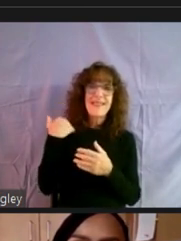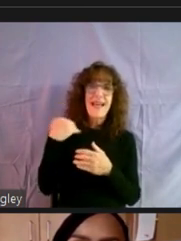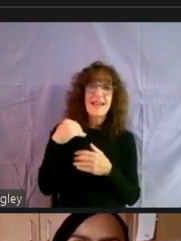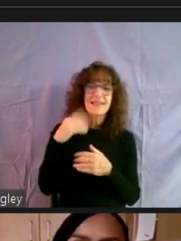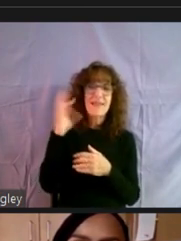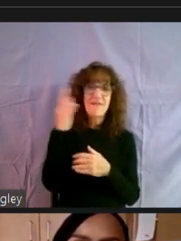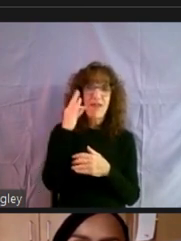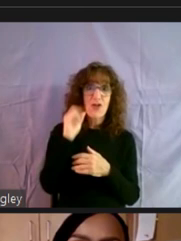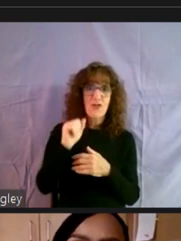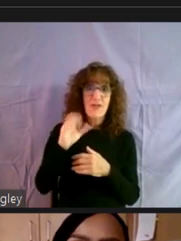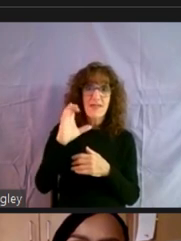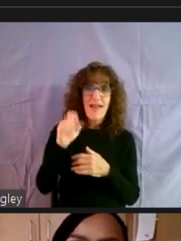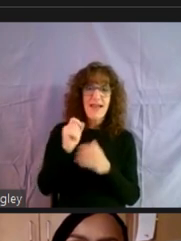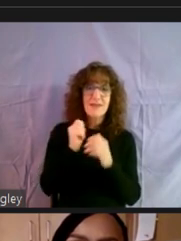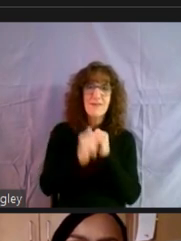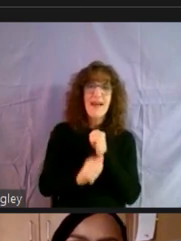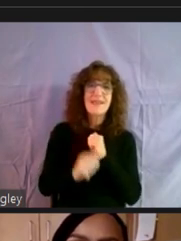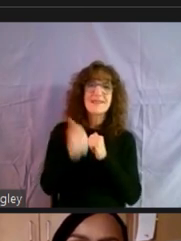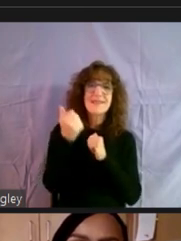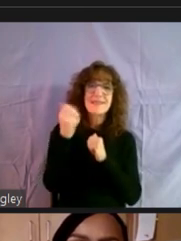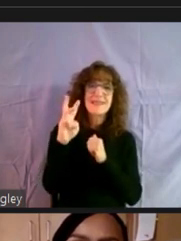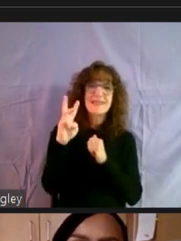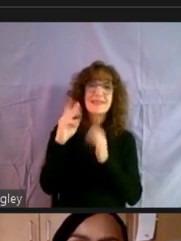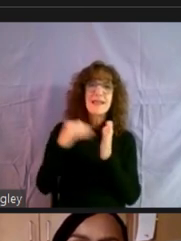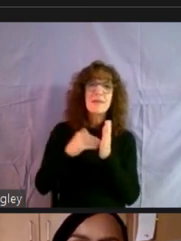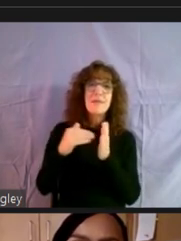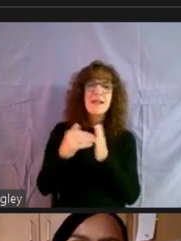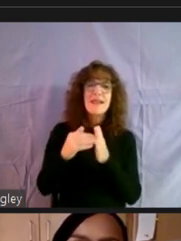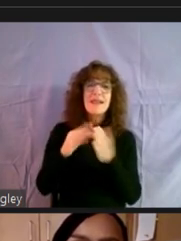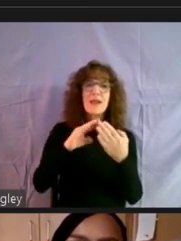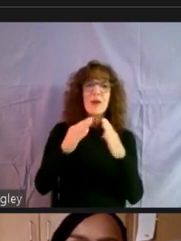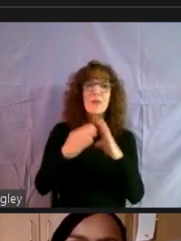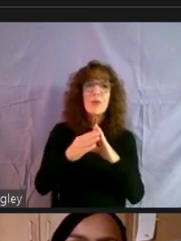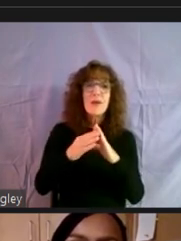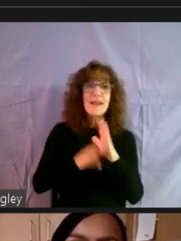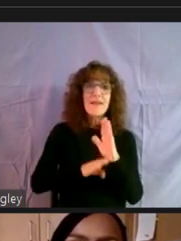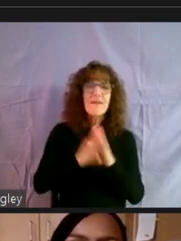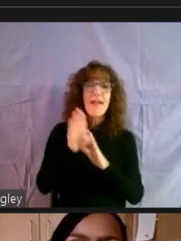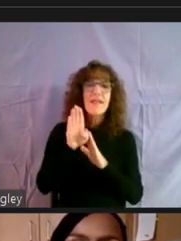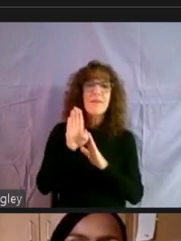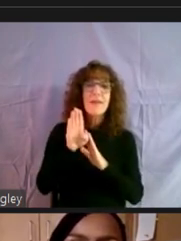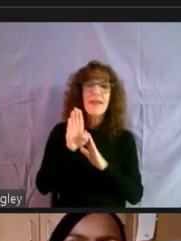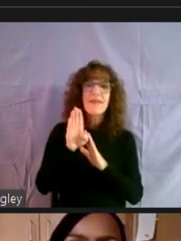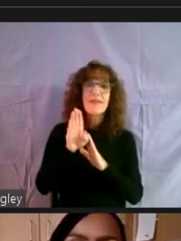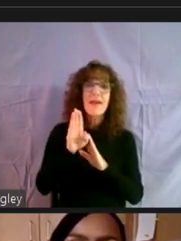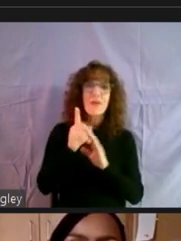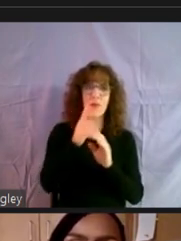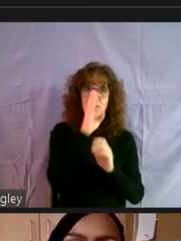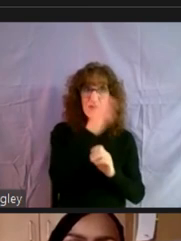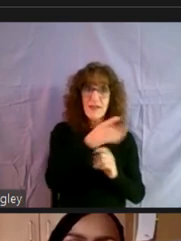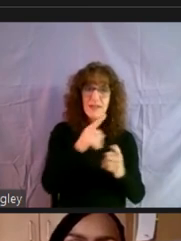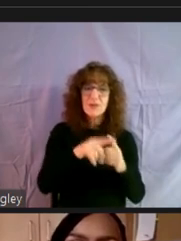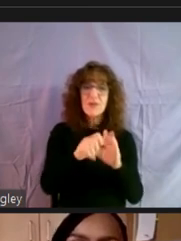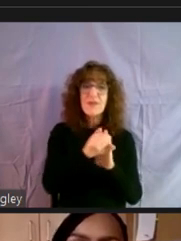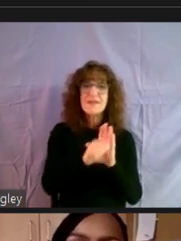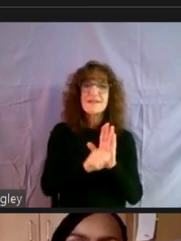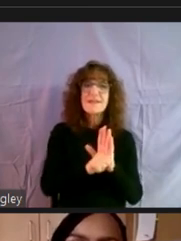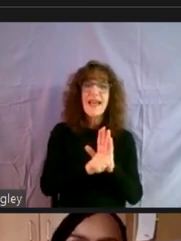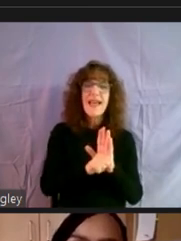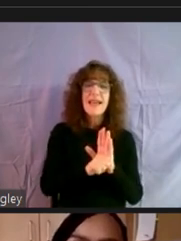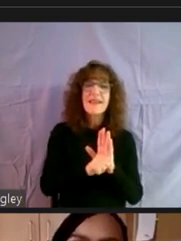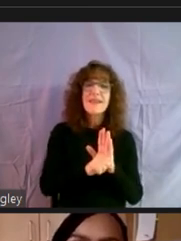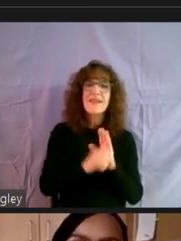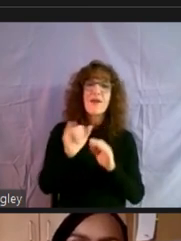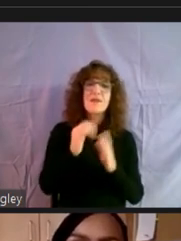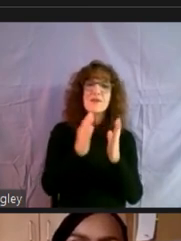passed, um, 16 million in community development block grant dollars that are going directly to the state. And so they're also